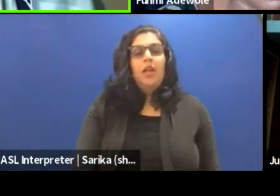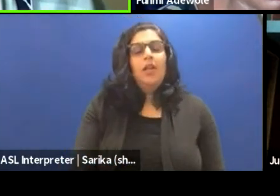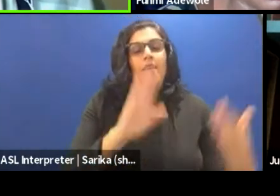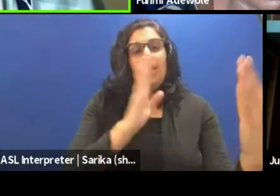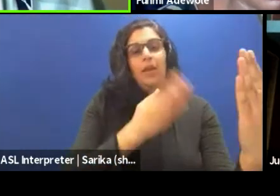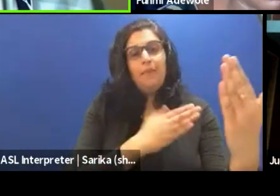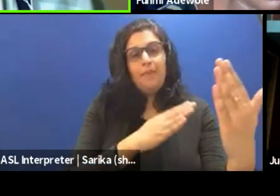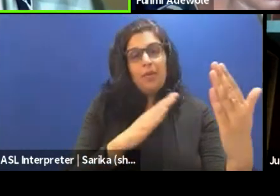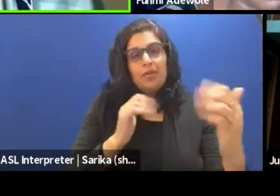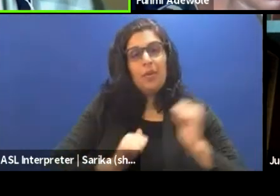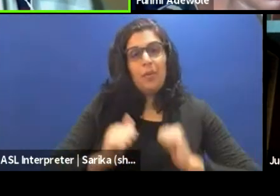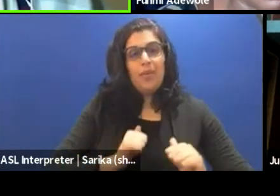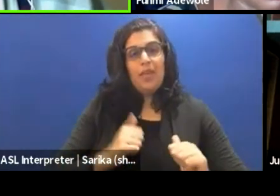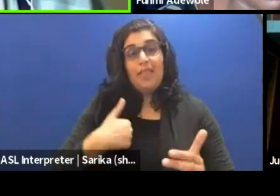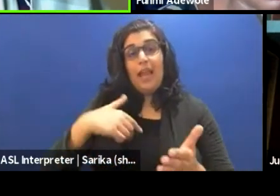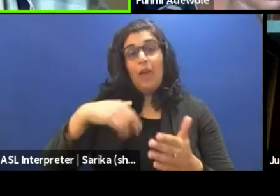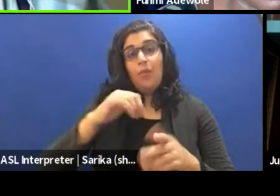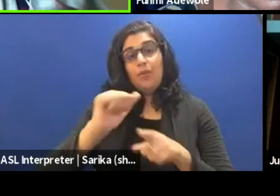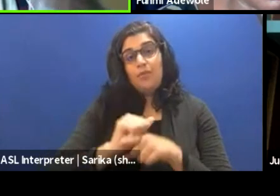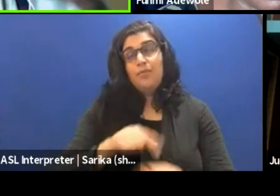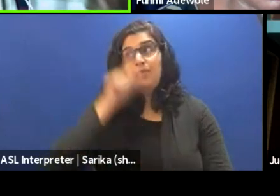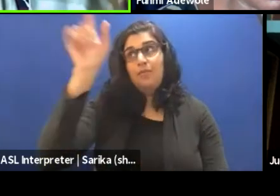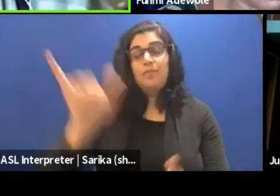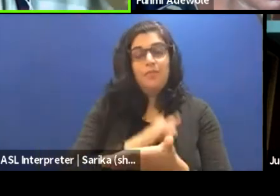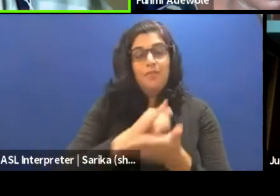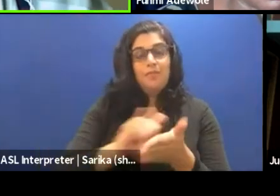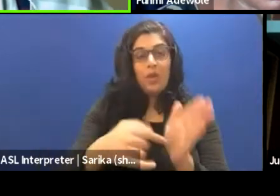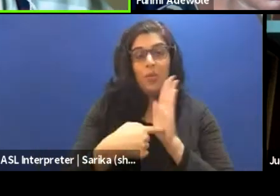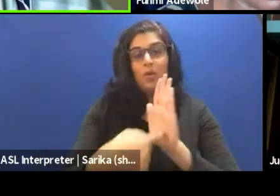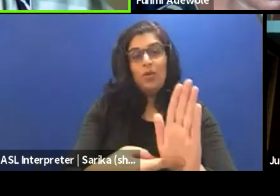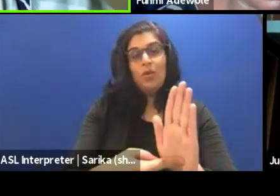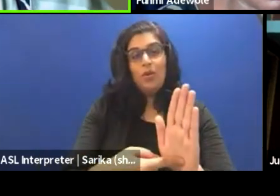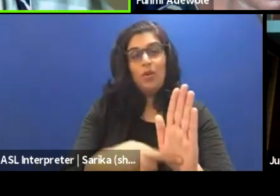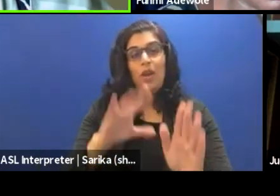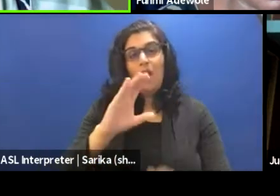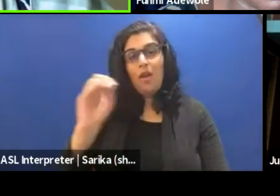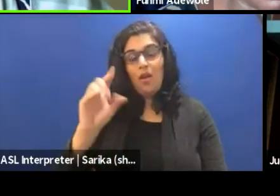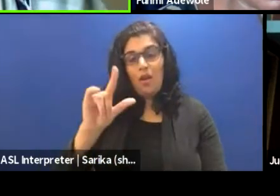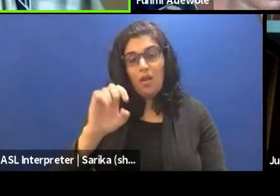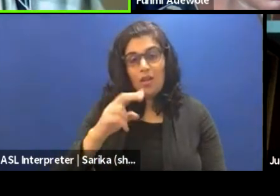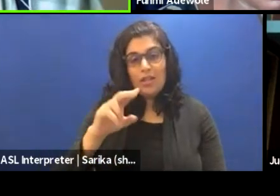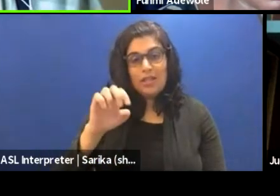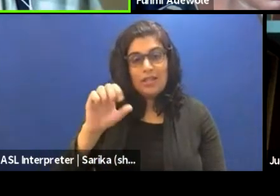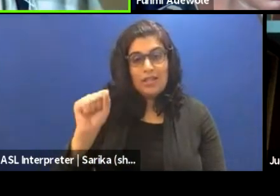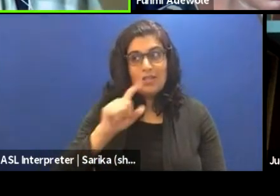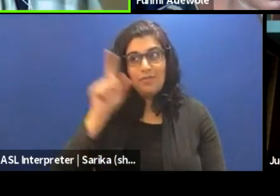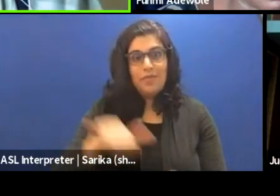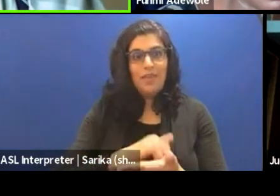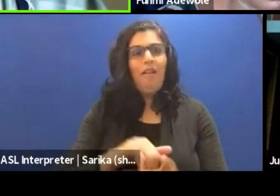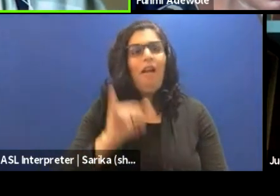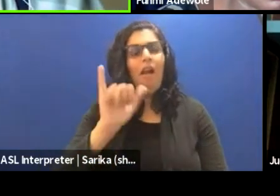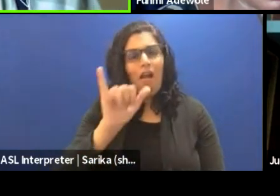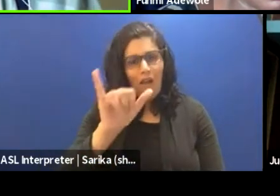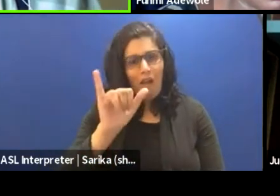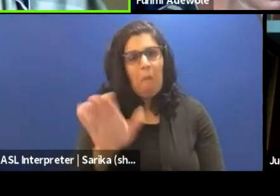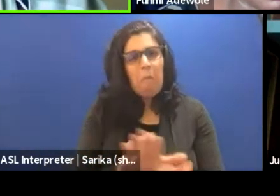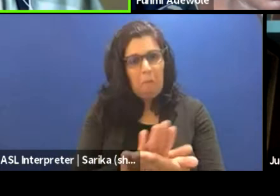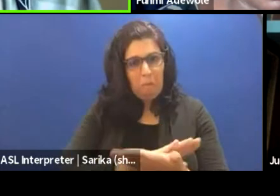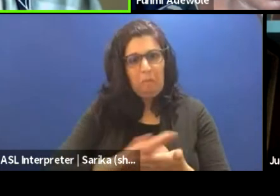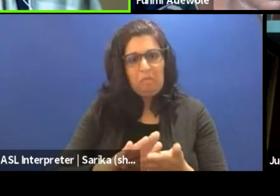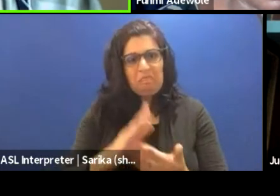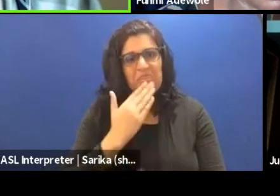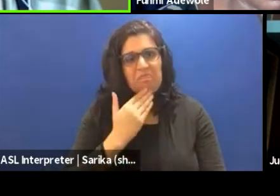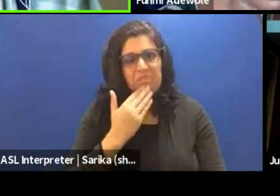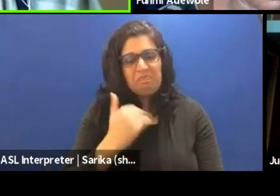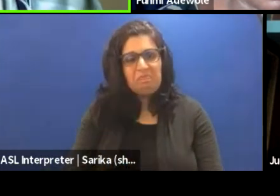was rehearsing in New York, and we showed it to our colleagues in New York, and they were like, ah, nice, sweet,